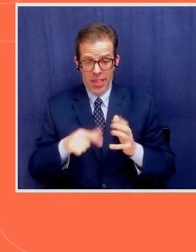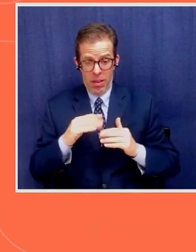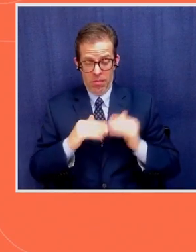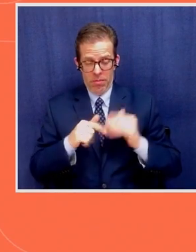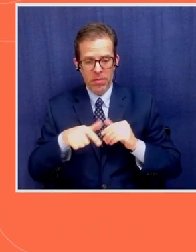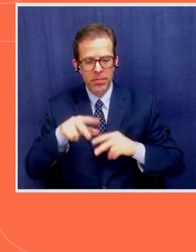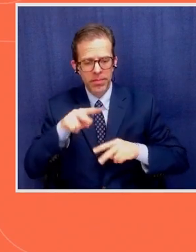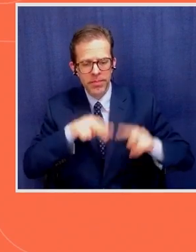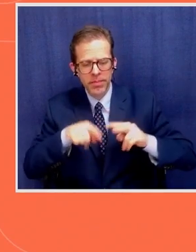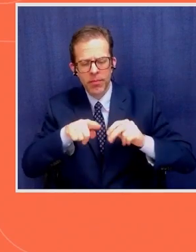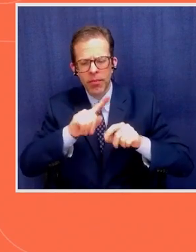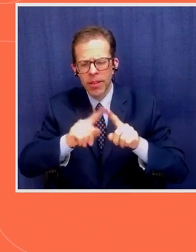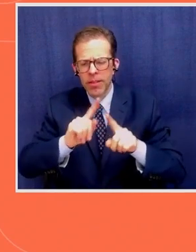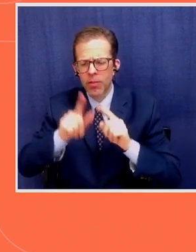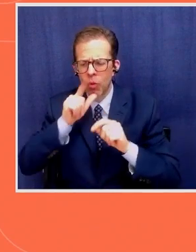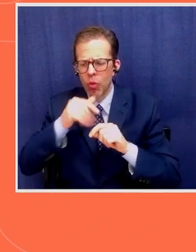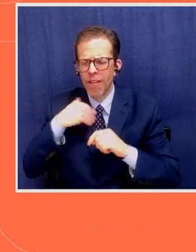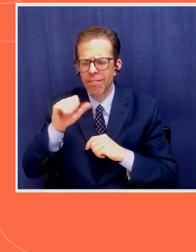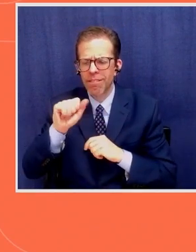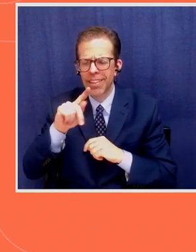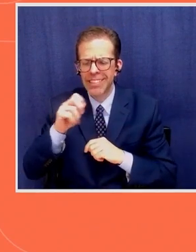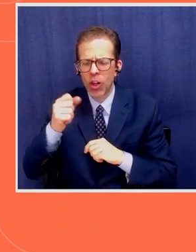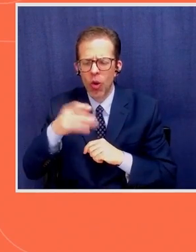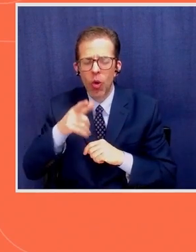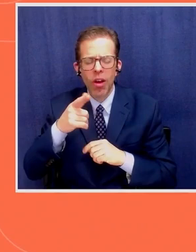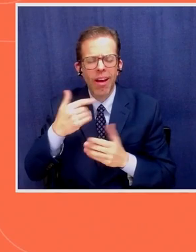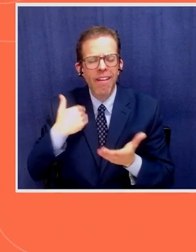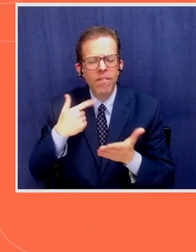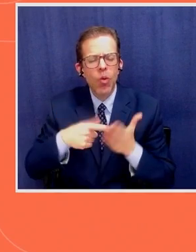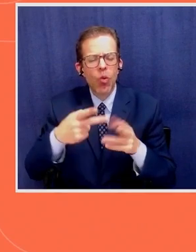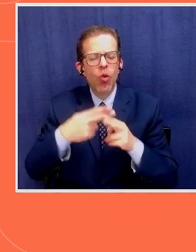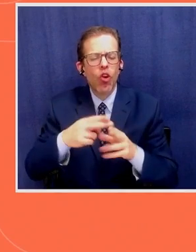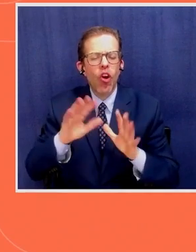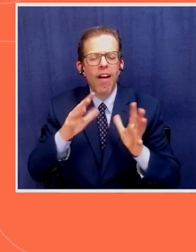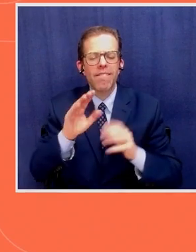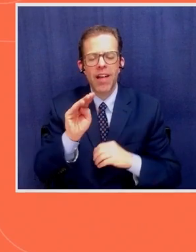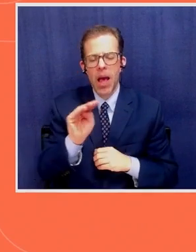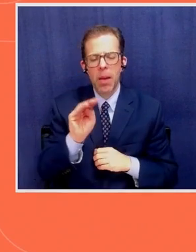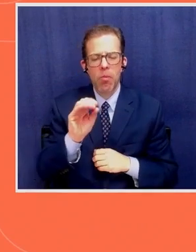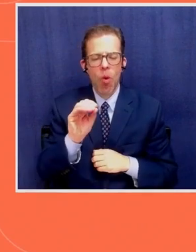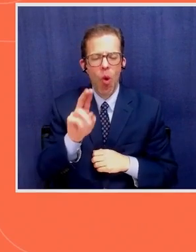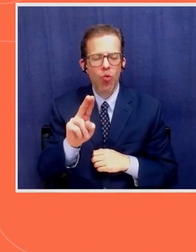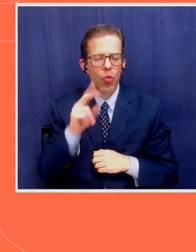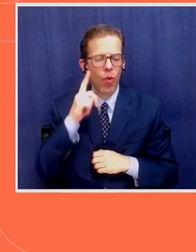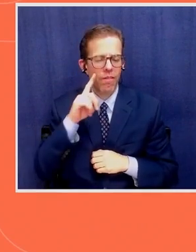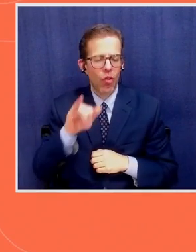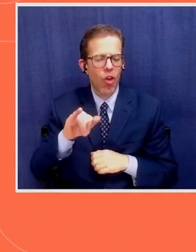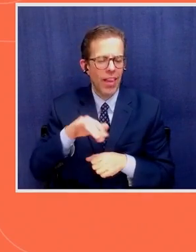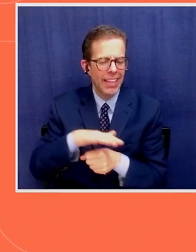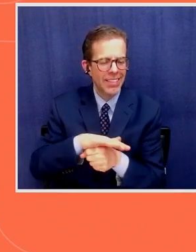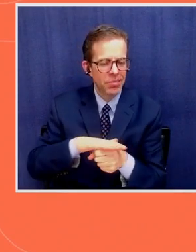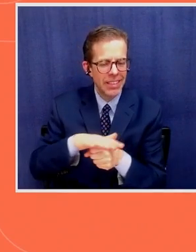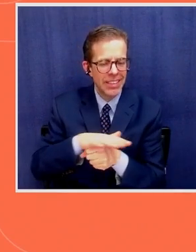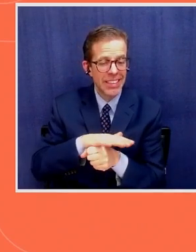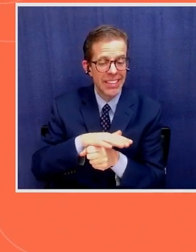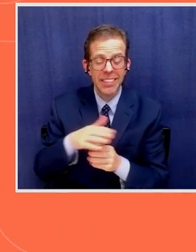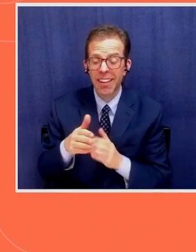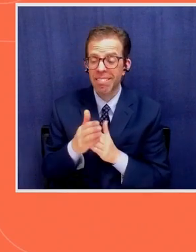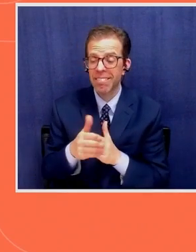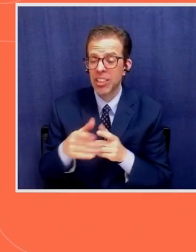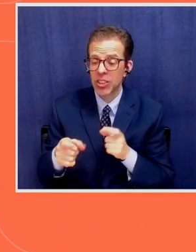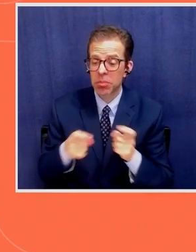maritime domain to have what you call kind of an MOU for that space. Fisheries management, it is not about